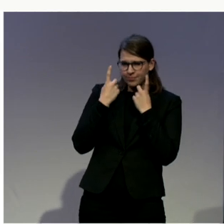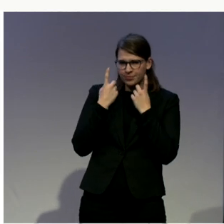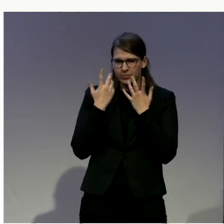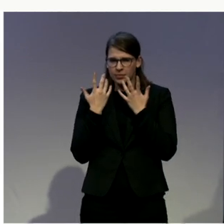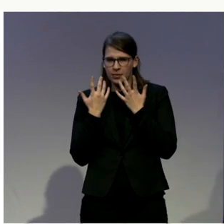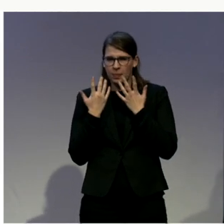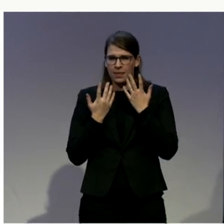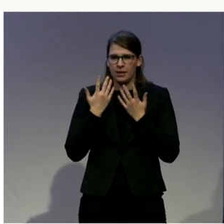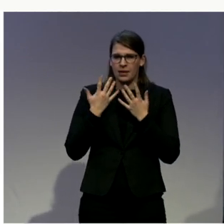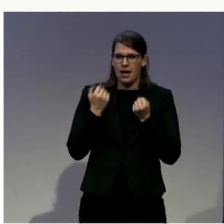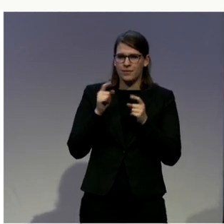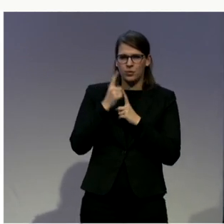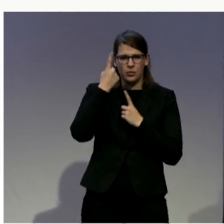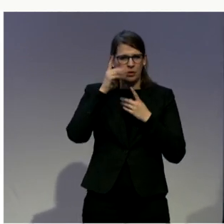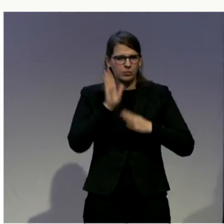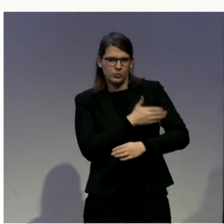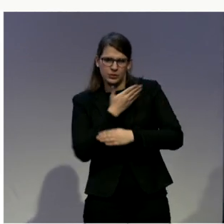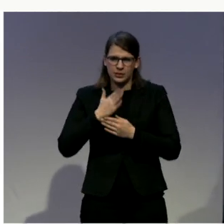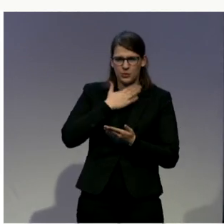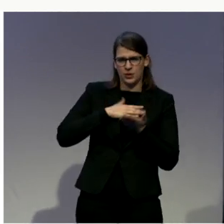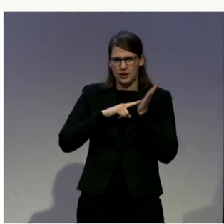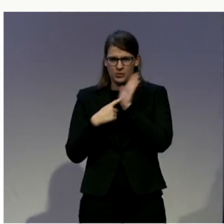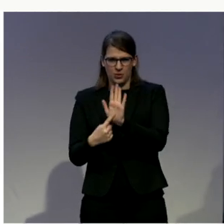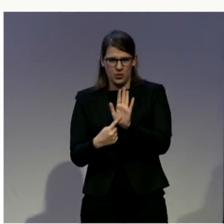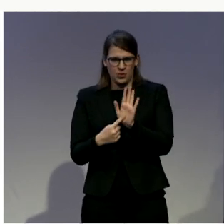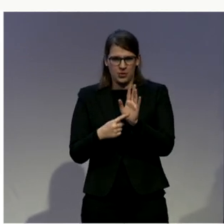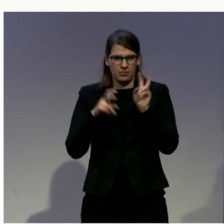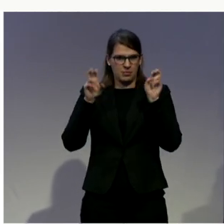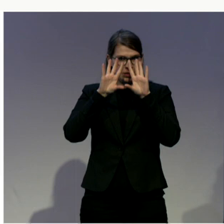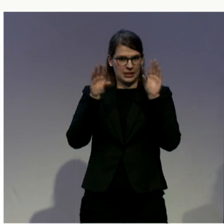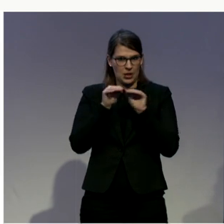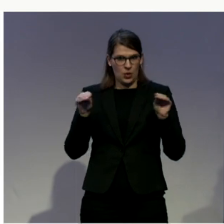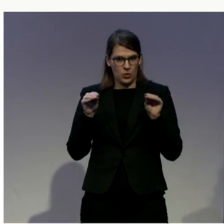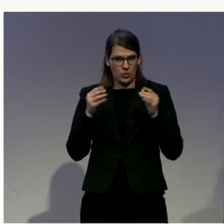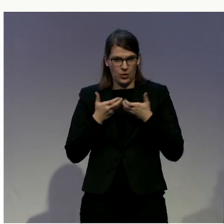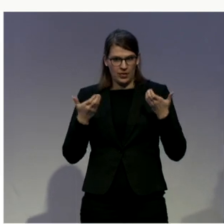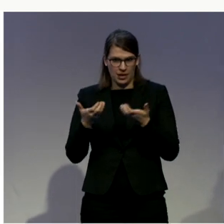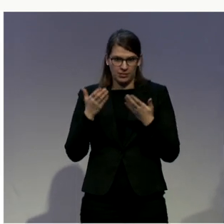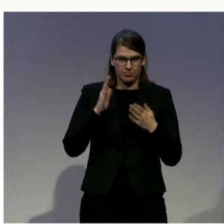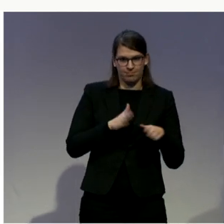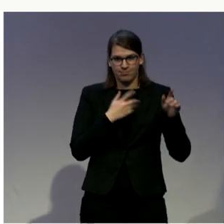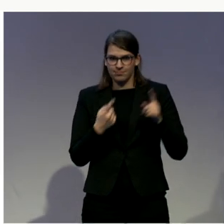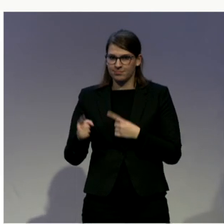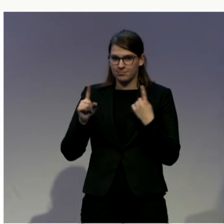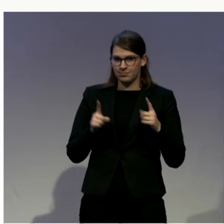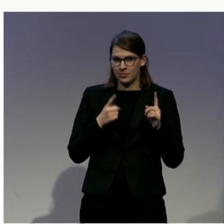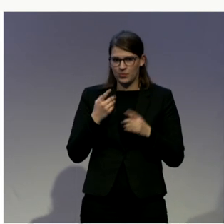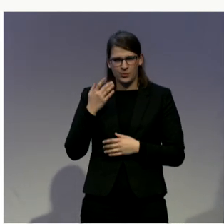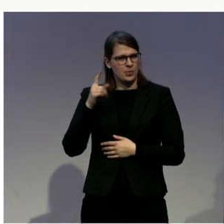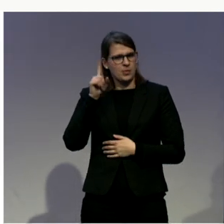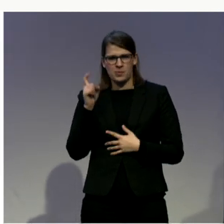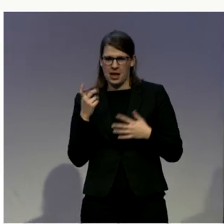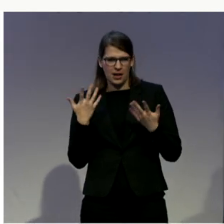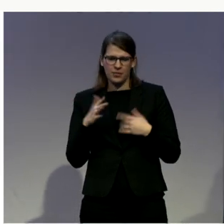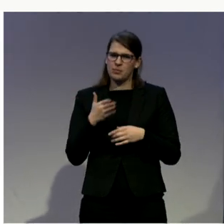called the Zero Conference Anthem, because we suspected that most of you would have checked out by now. But, I